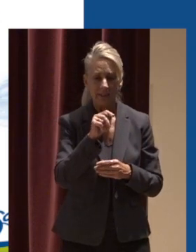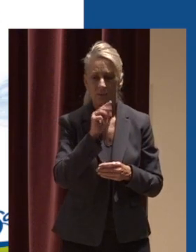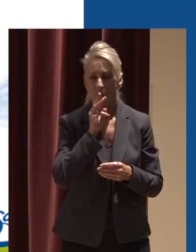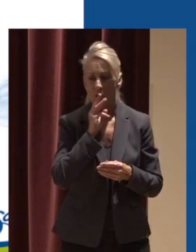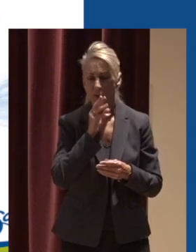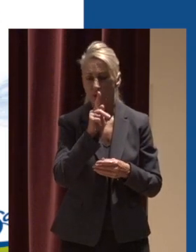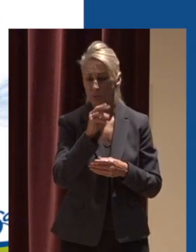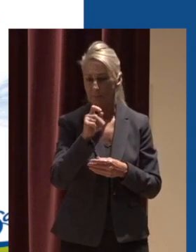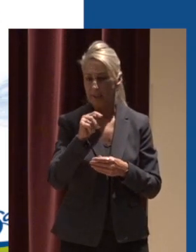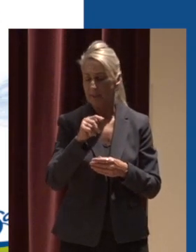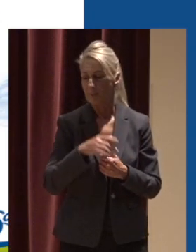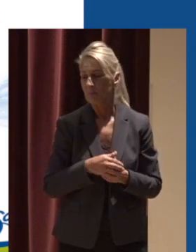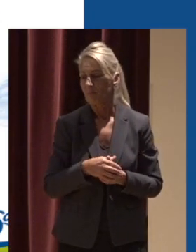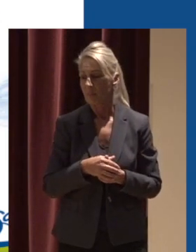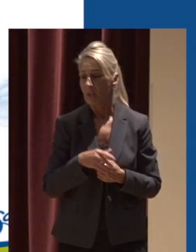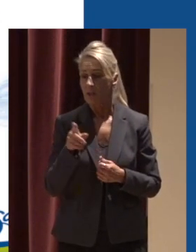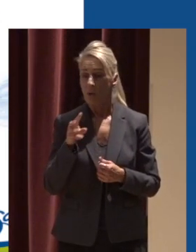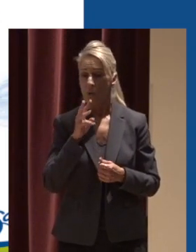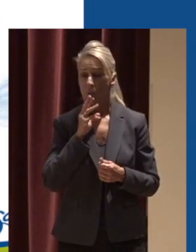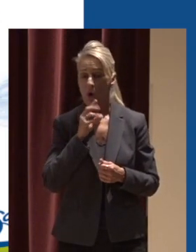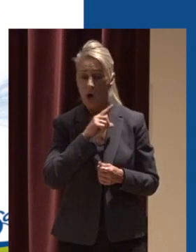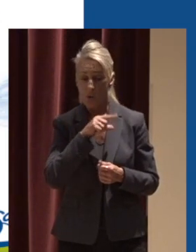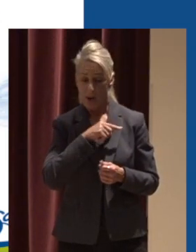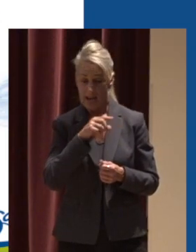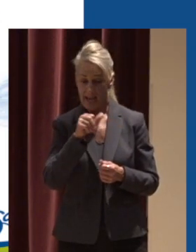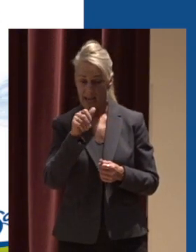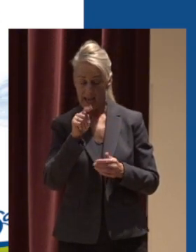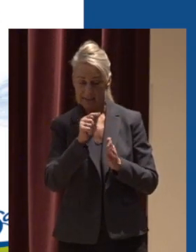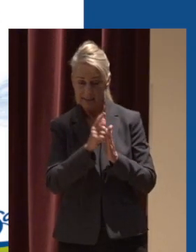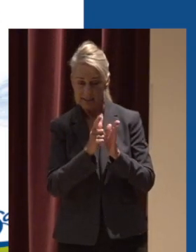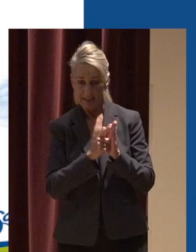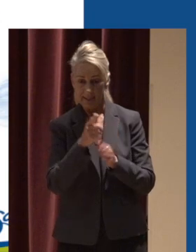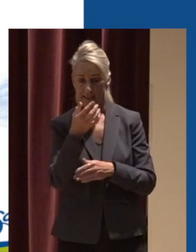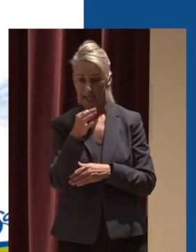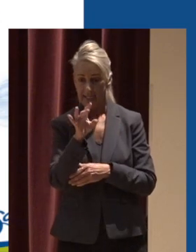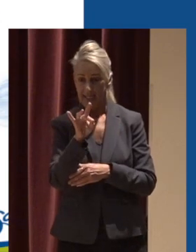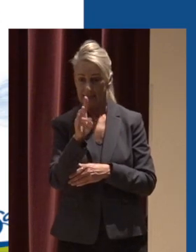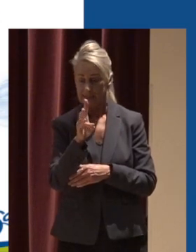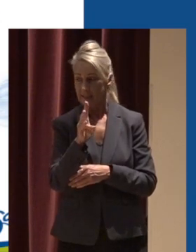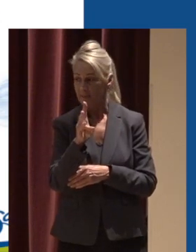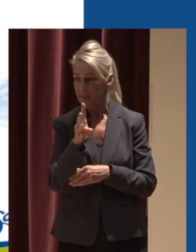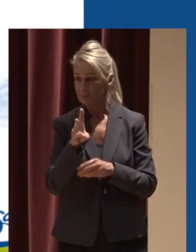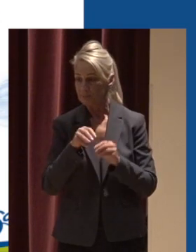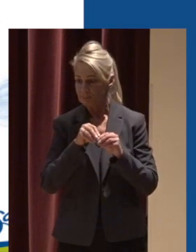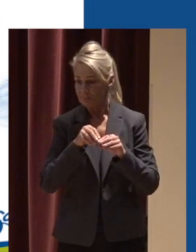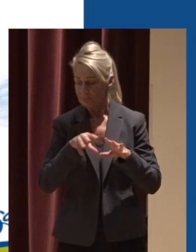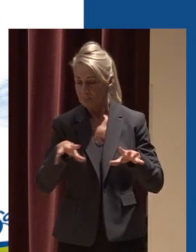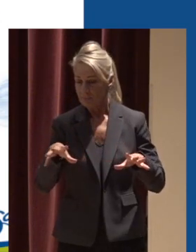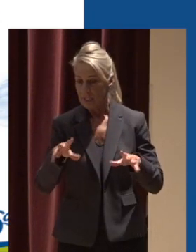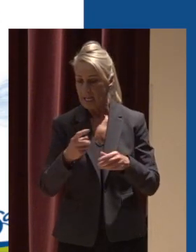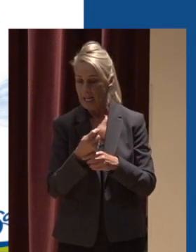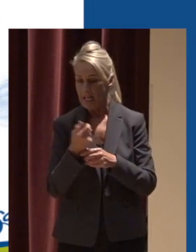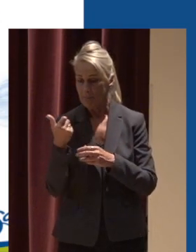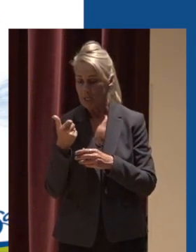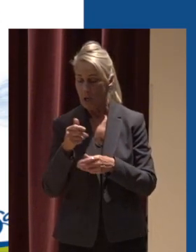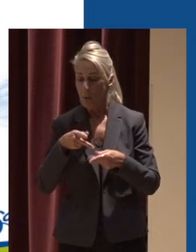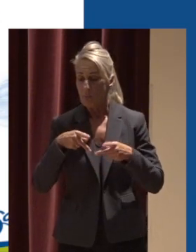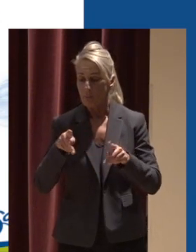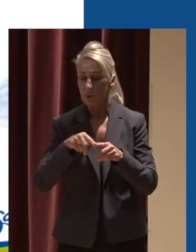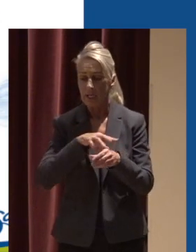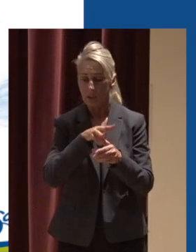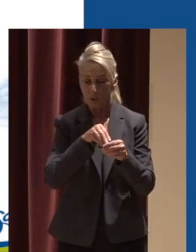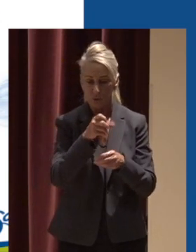the water quality act of 1987 expanded the national pollutant discharge elimination system permits to also cover